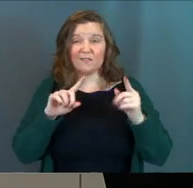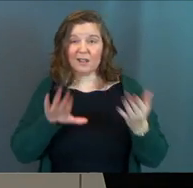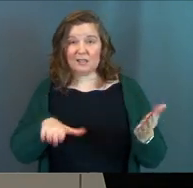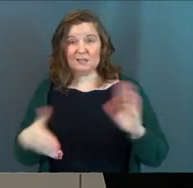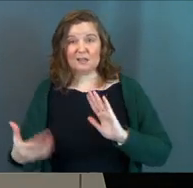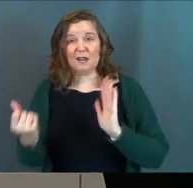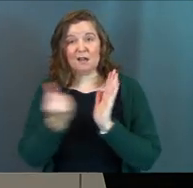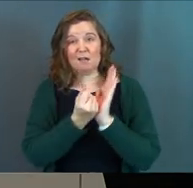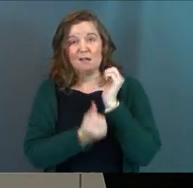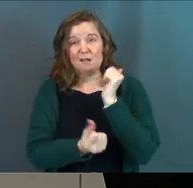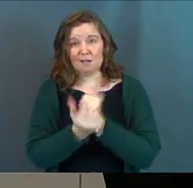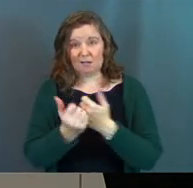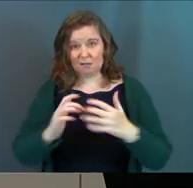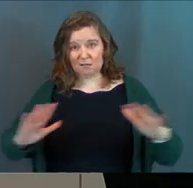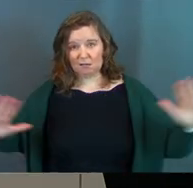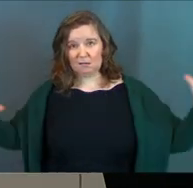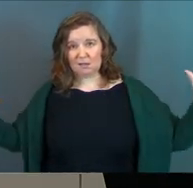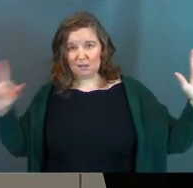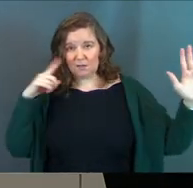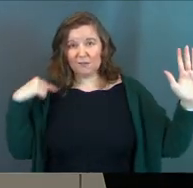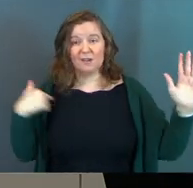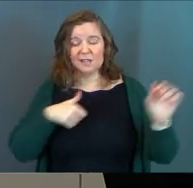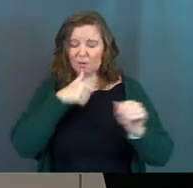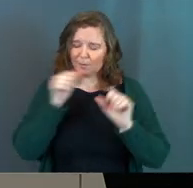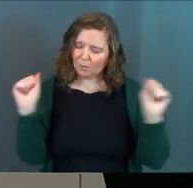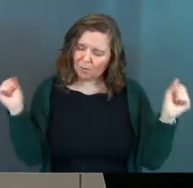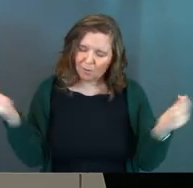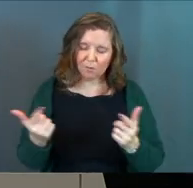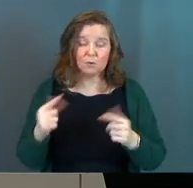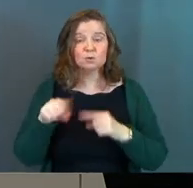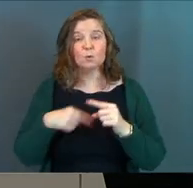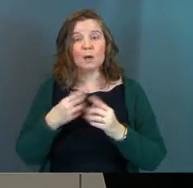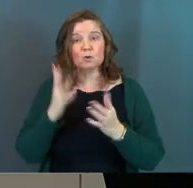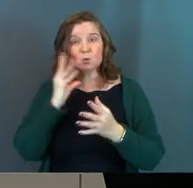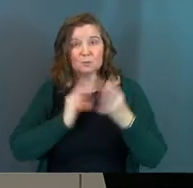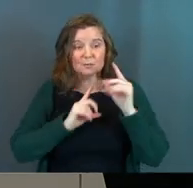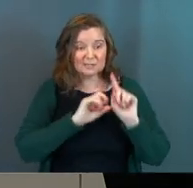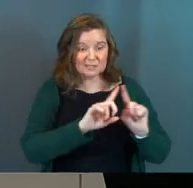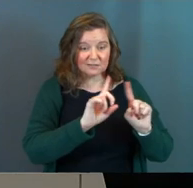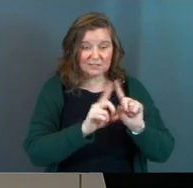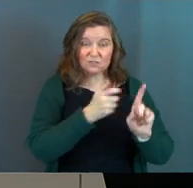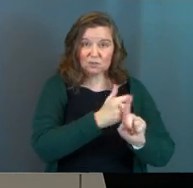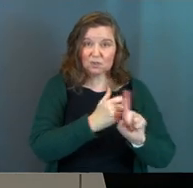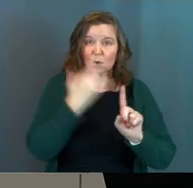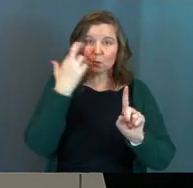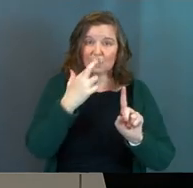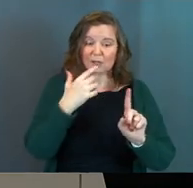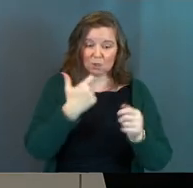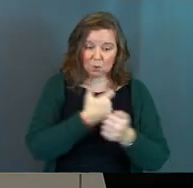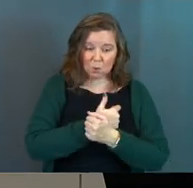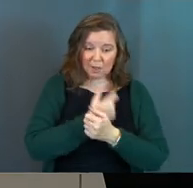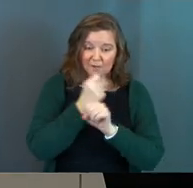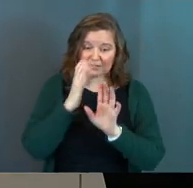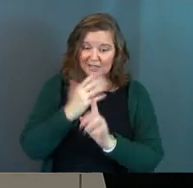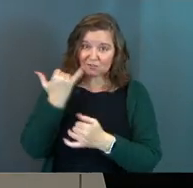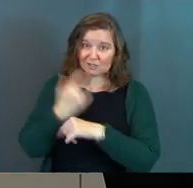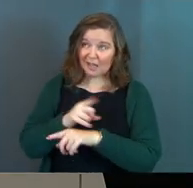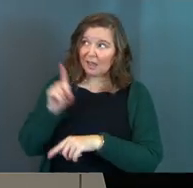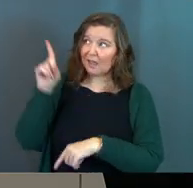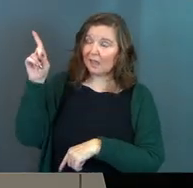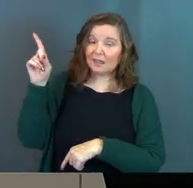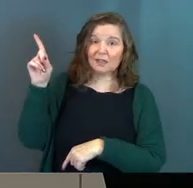for us. He remembers all of it. And so when you walk through these things, realize that you love a Savior today